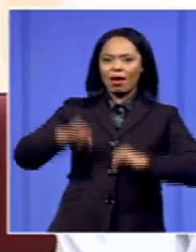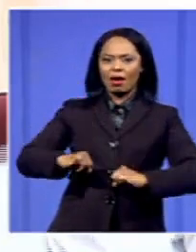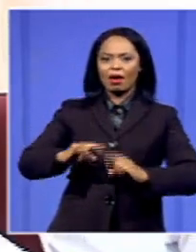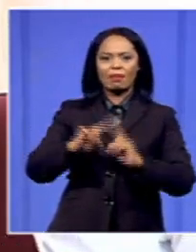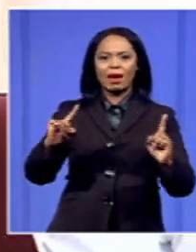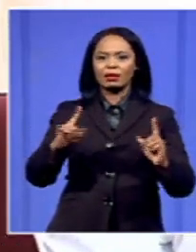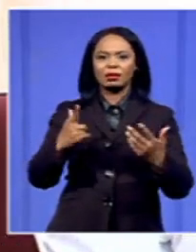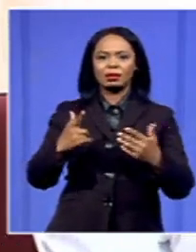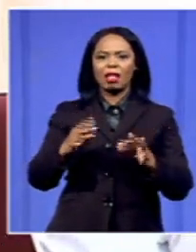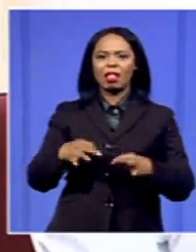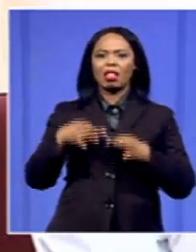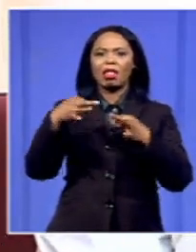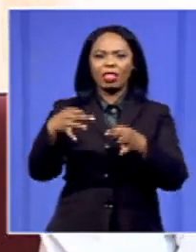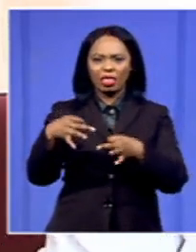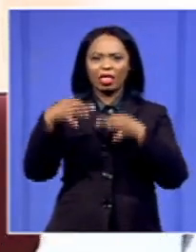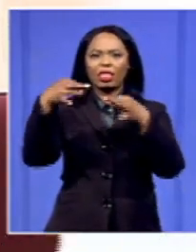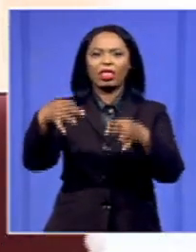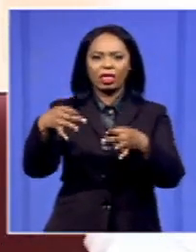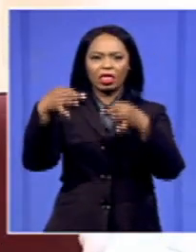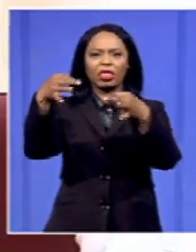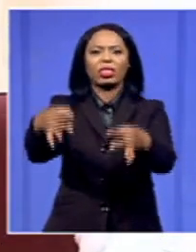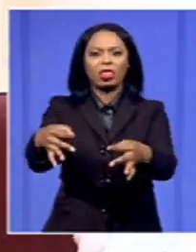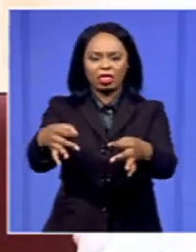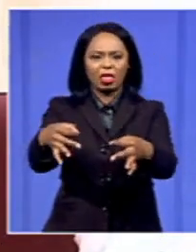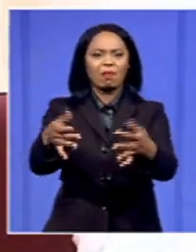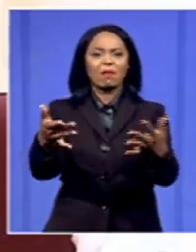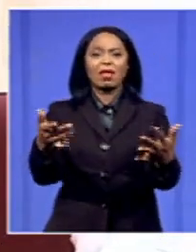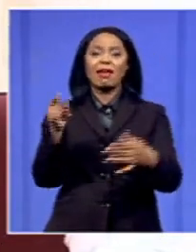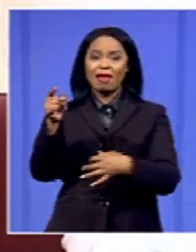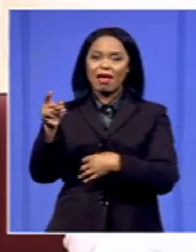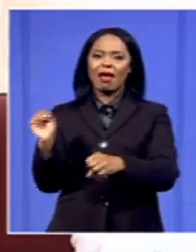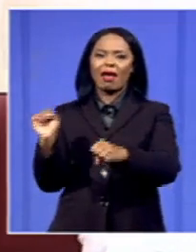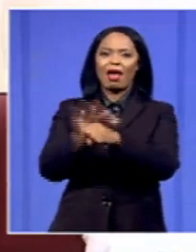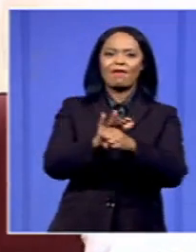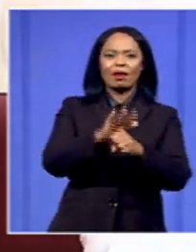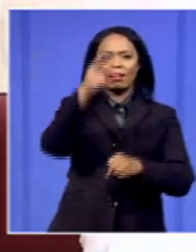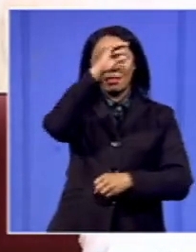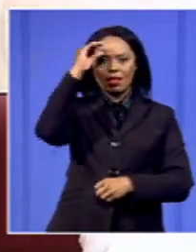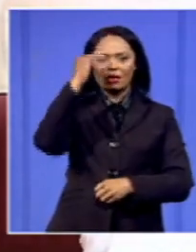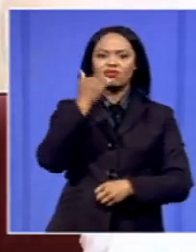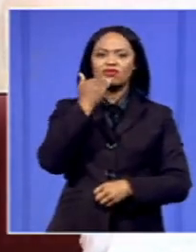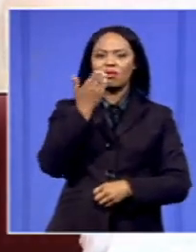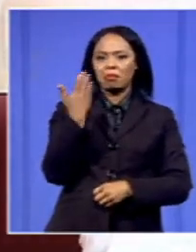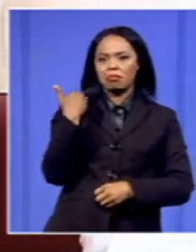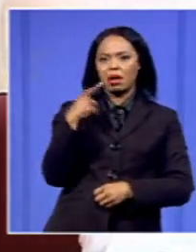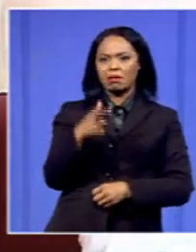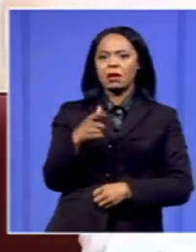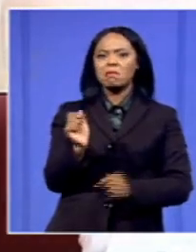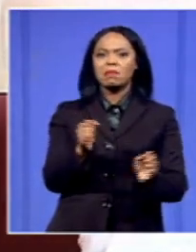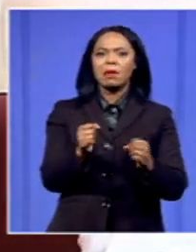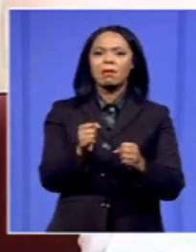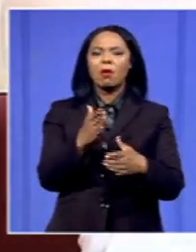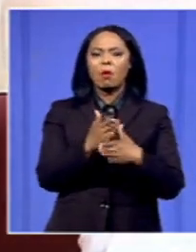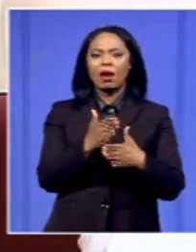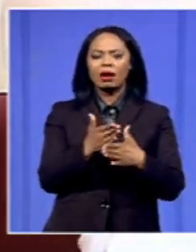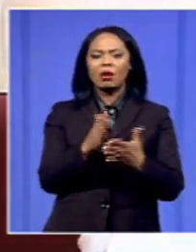decided to postpone this issue and therefore also affecting those nurses who had just commenced their community